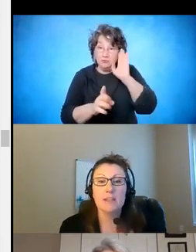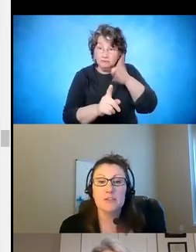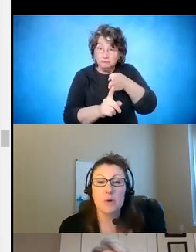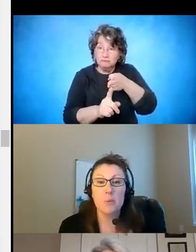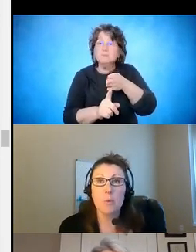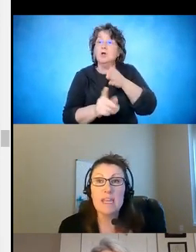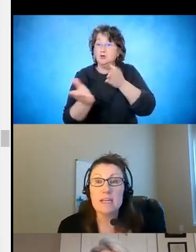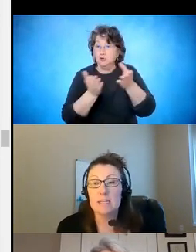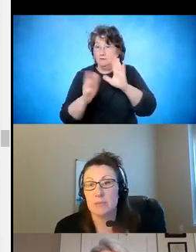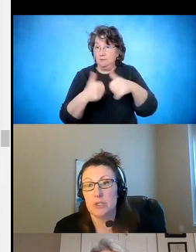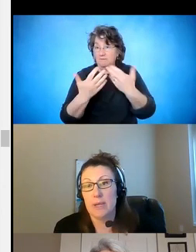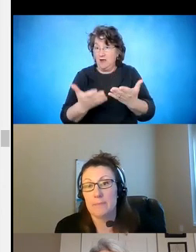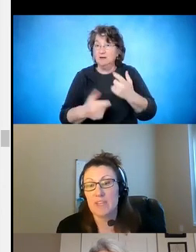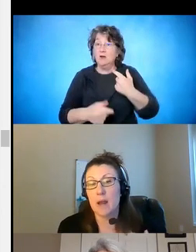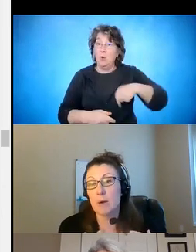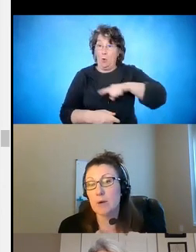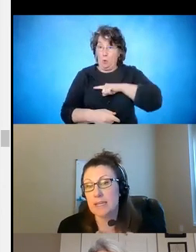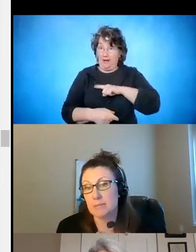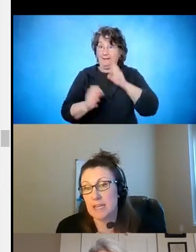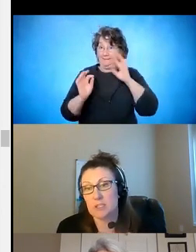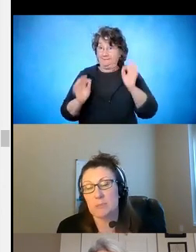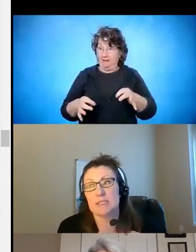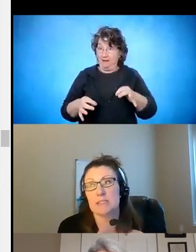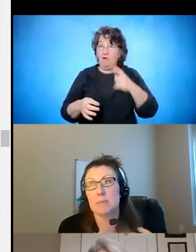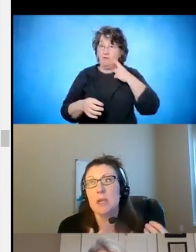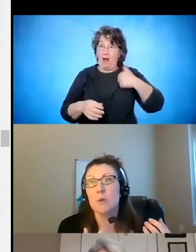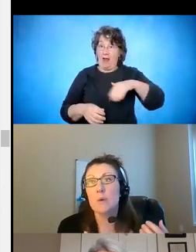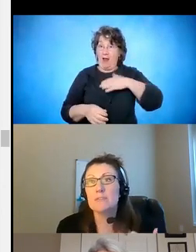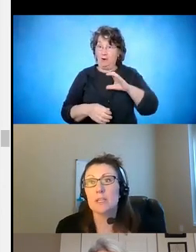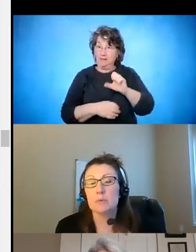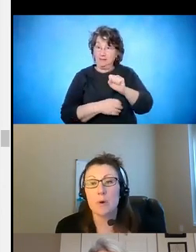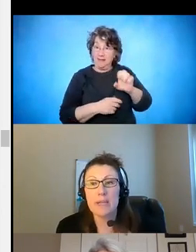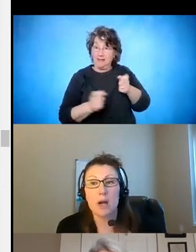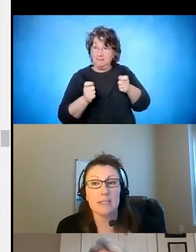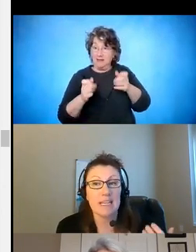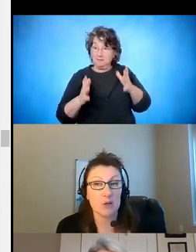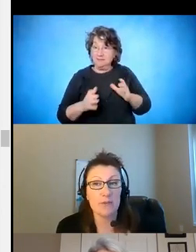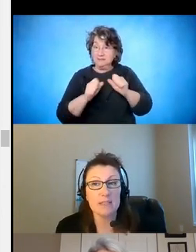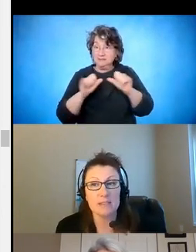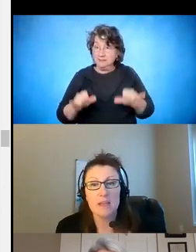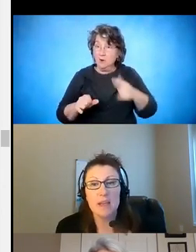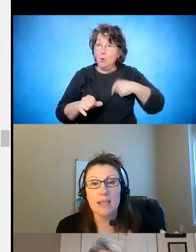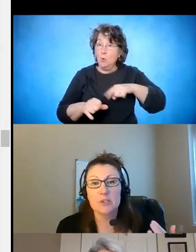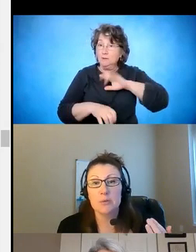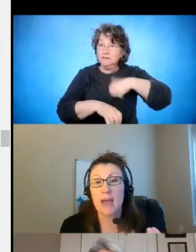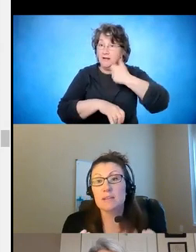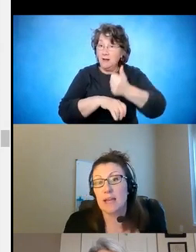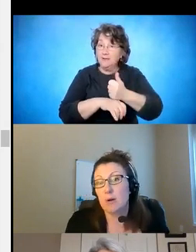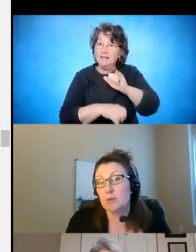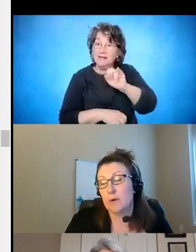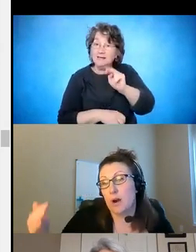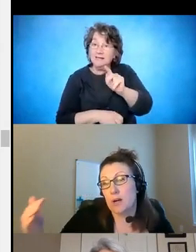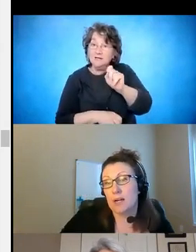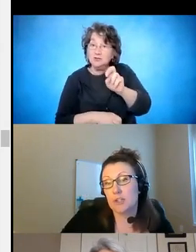And so what we ended up doing in our case management system, we developed what we call an interface. And so that